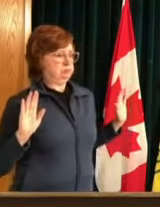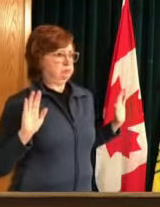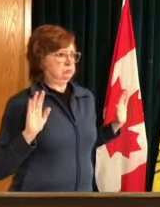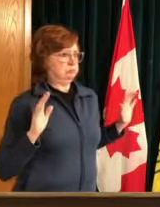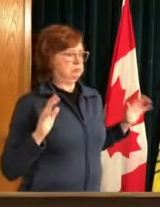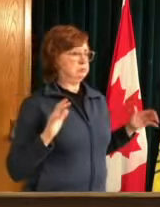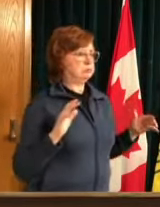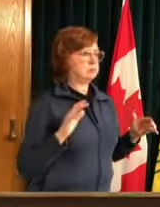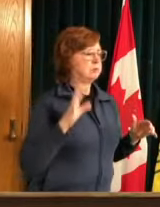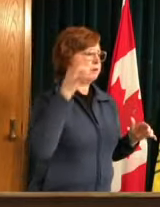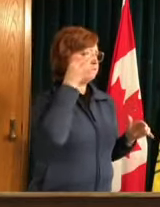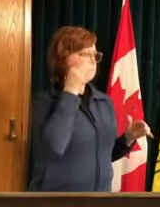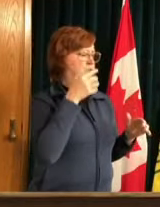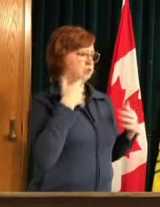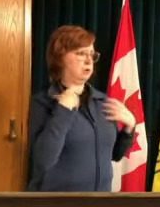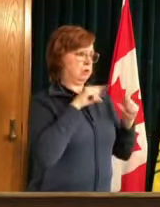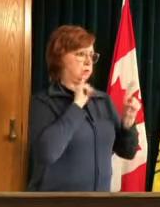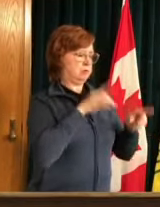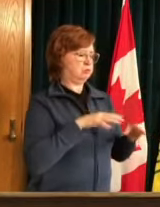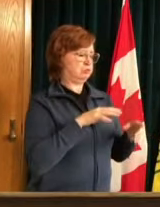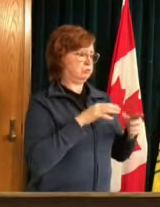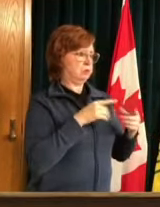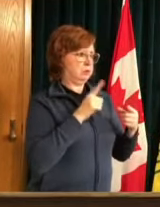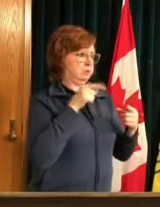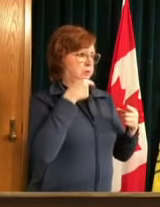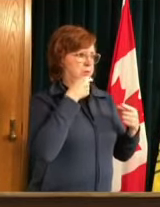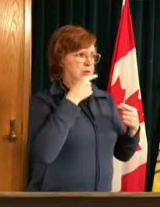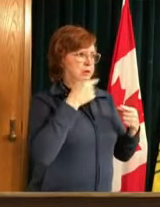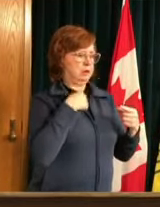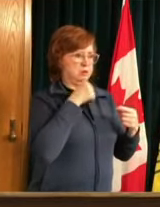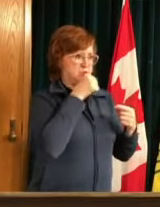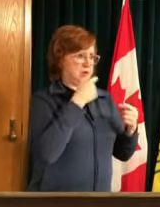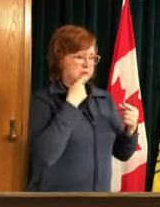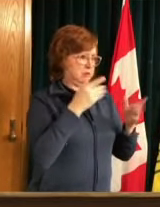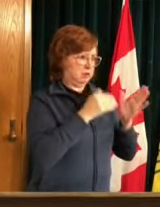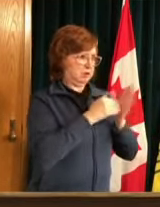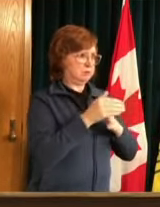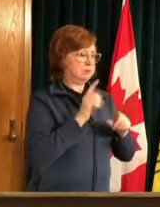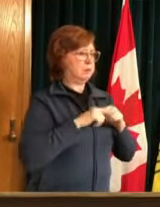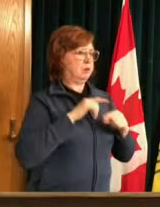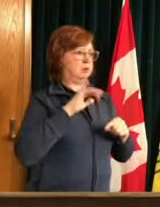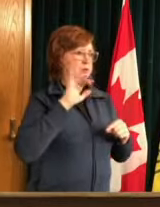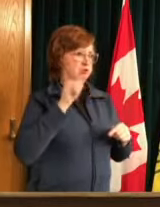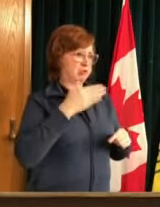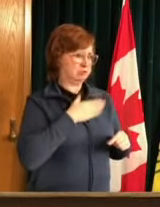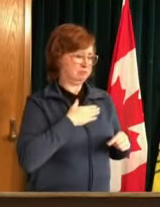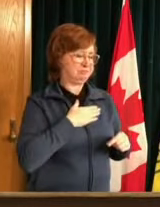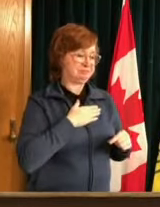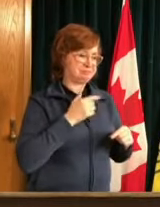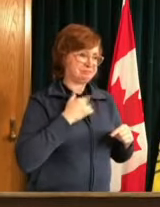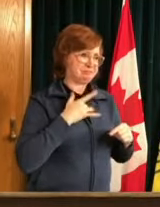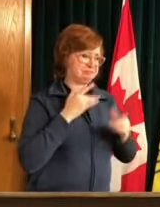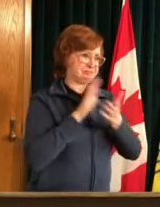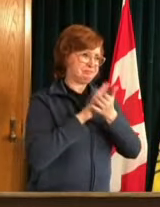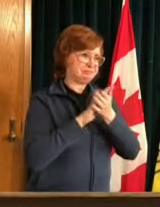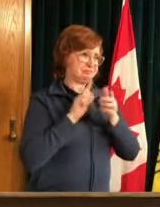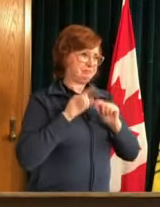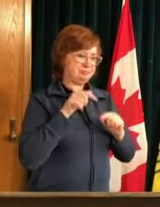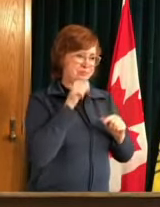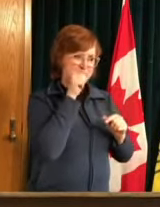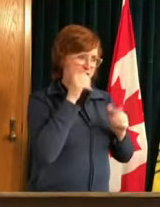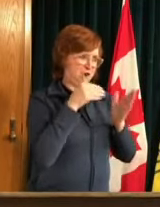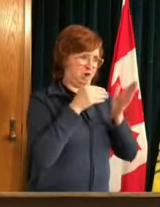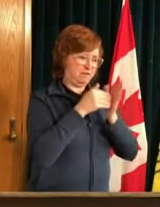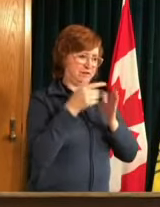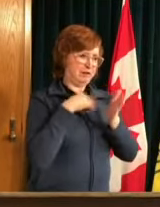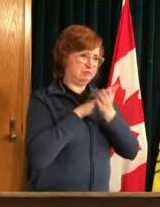vaccine but uh to his credit and you won't hear this from me often but to his credit the prime minister has probably provided as much clarity around